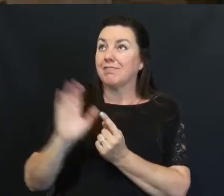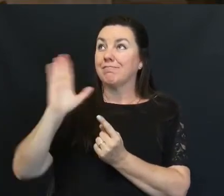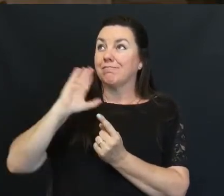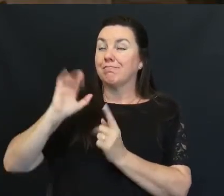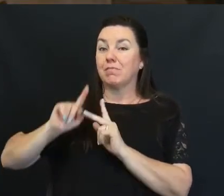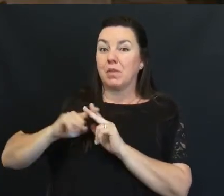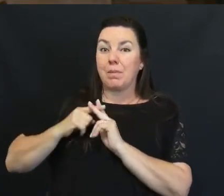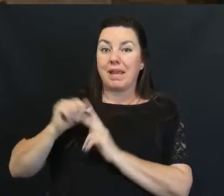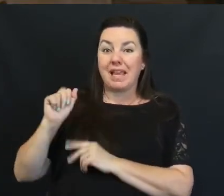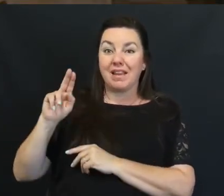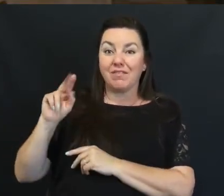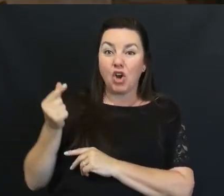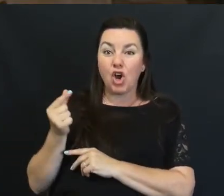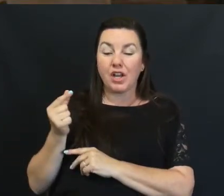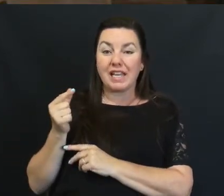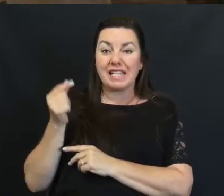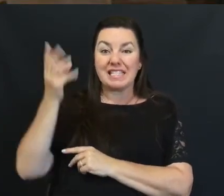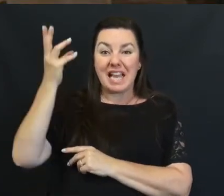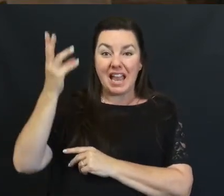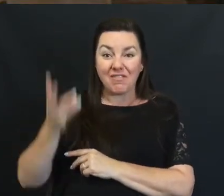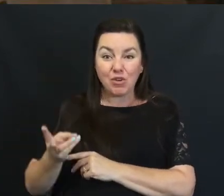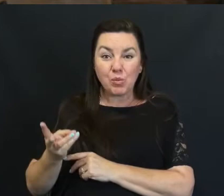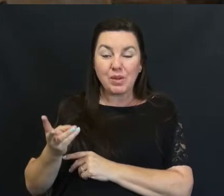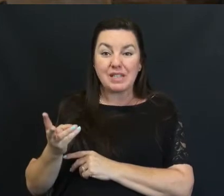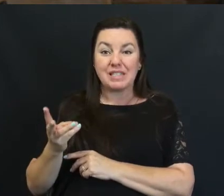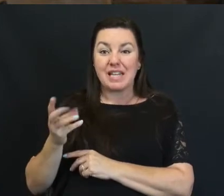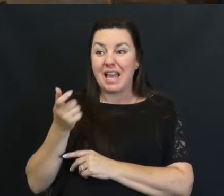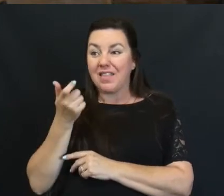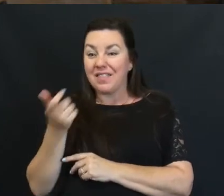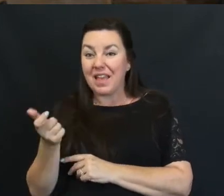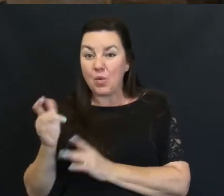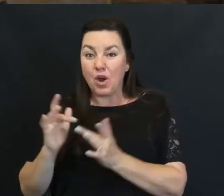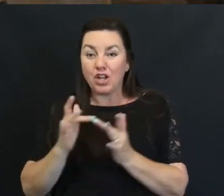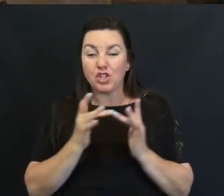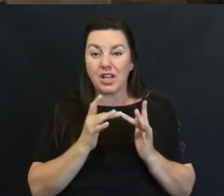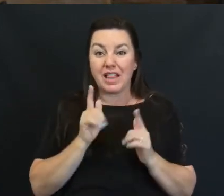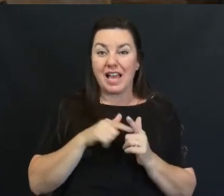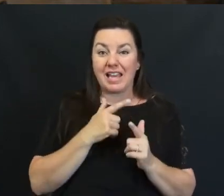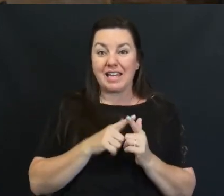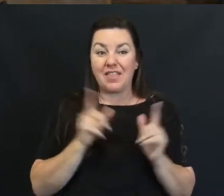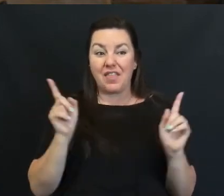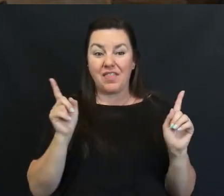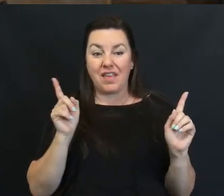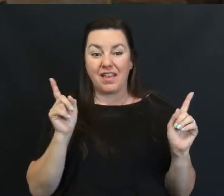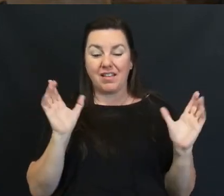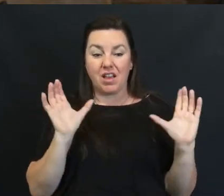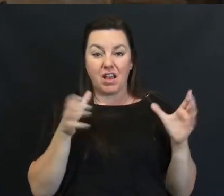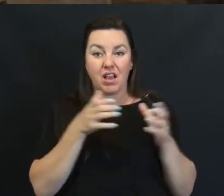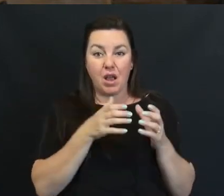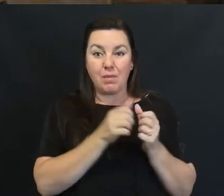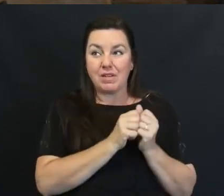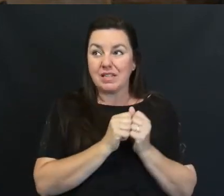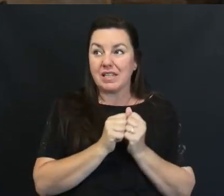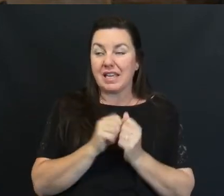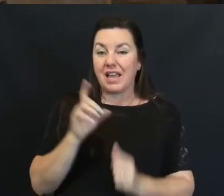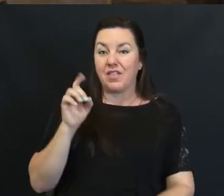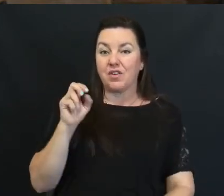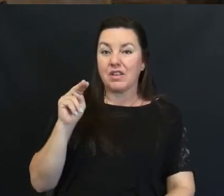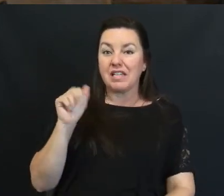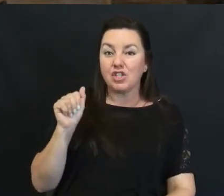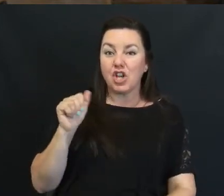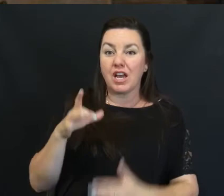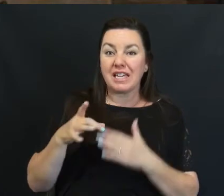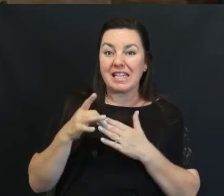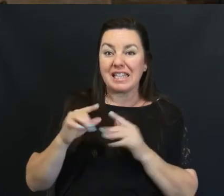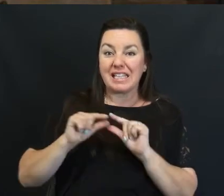August They meet Every Wednesday They watch Online And then they Come together And Donna Brock Leads that group It's